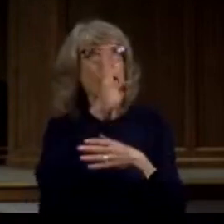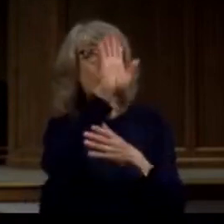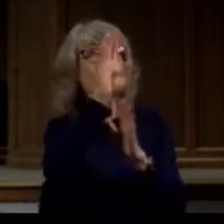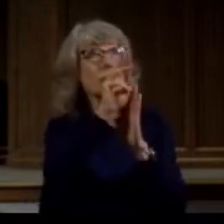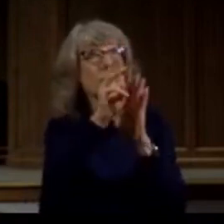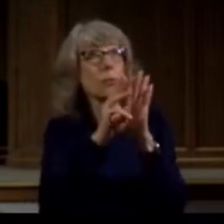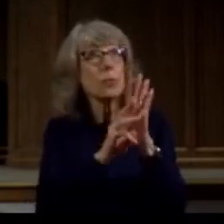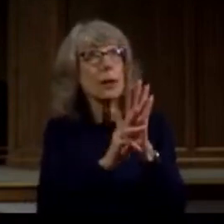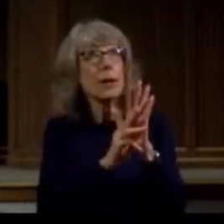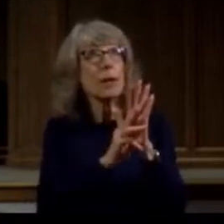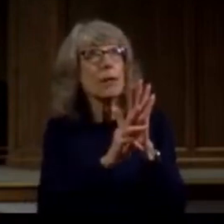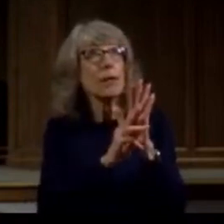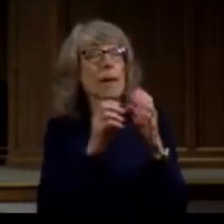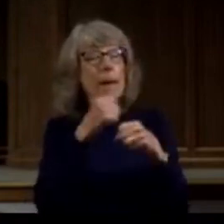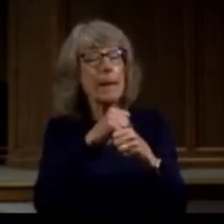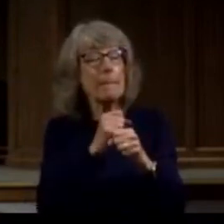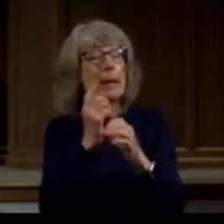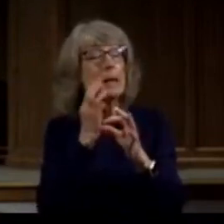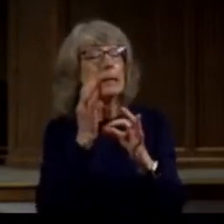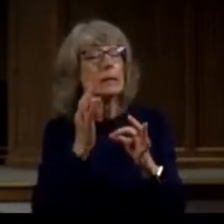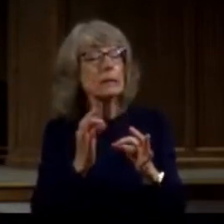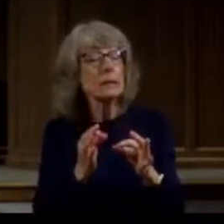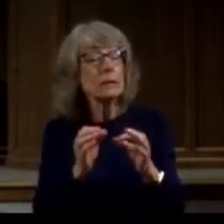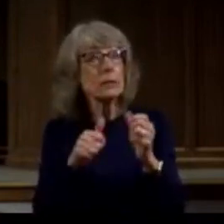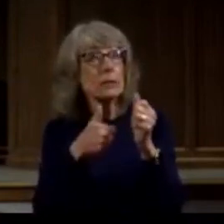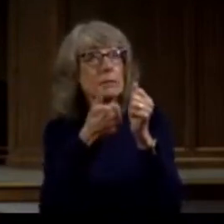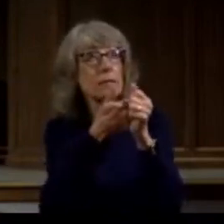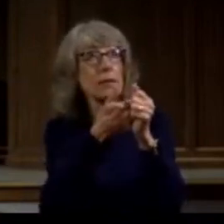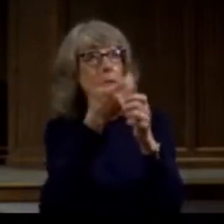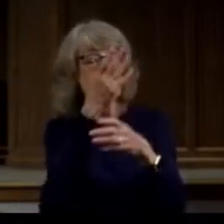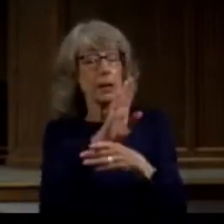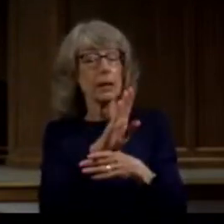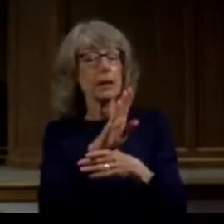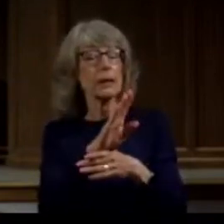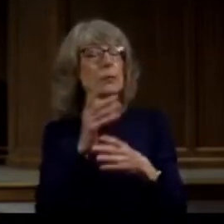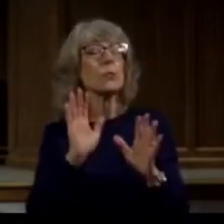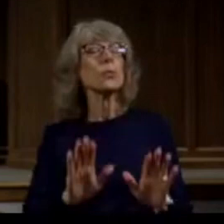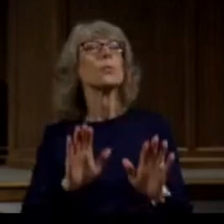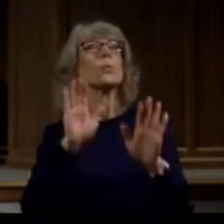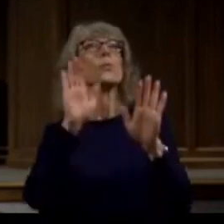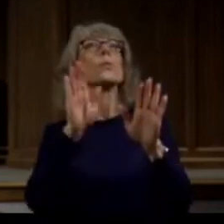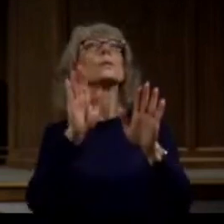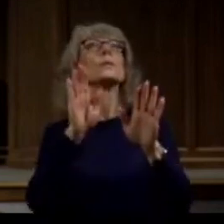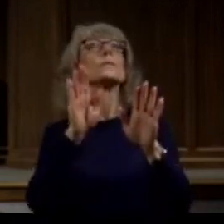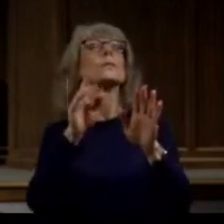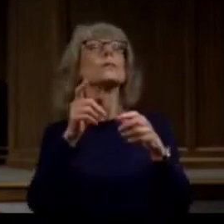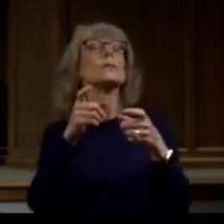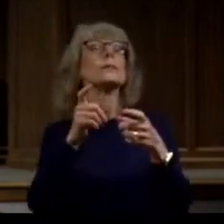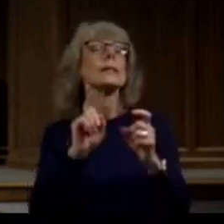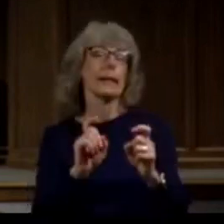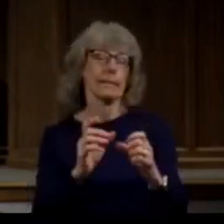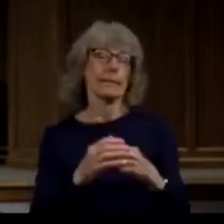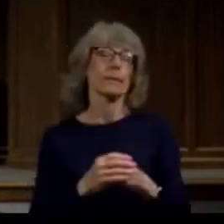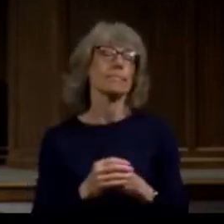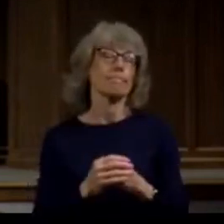do you realize how much of a gift it is to have elders who are willing to pursue the truth